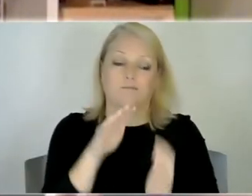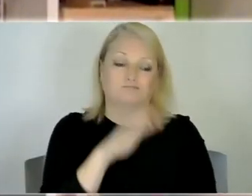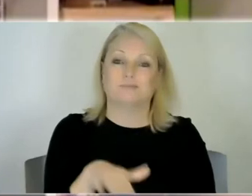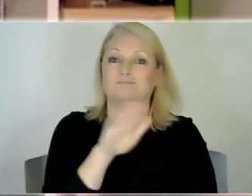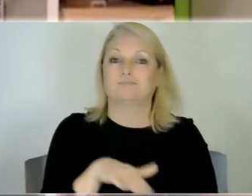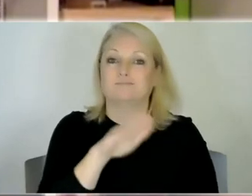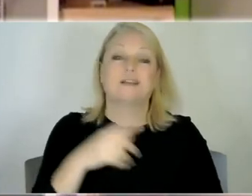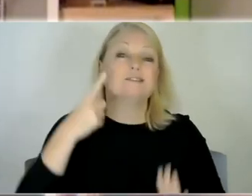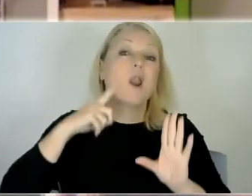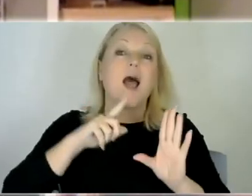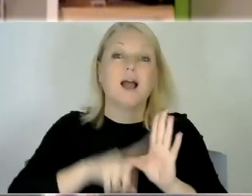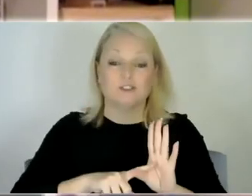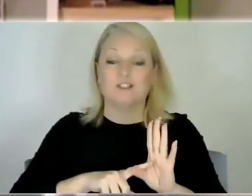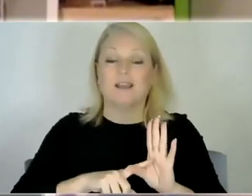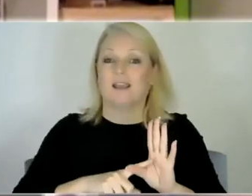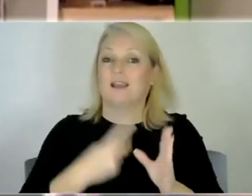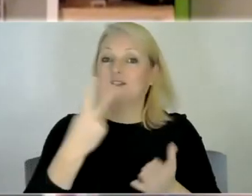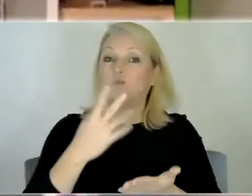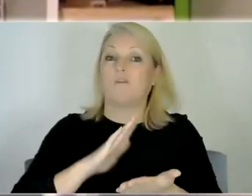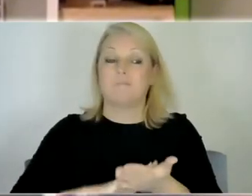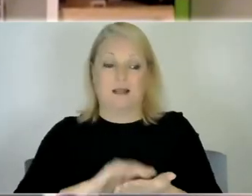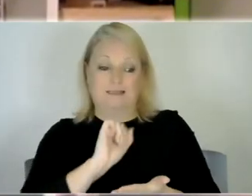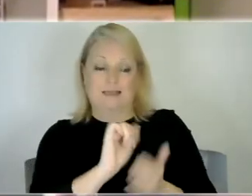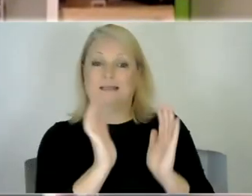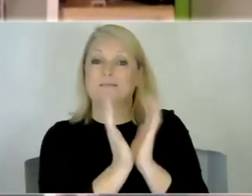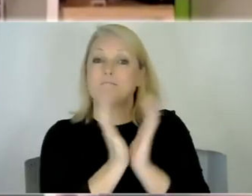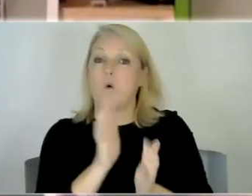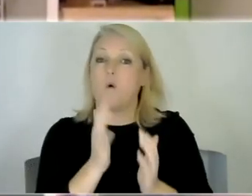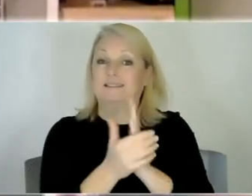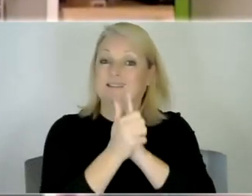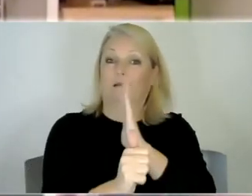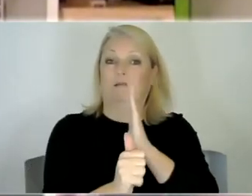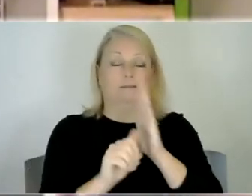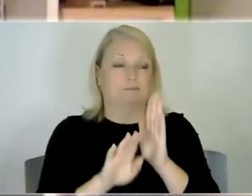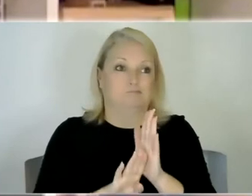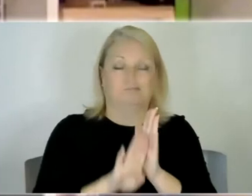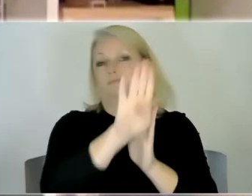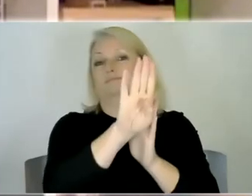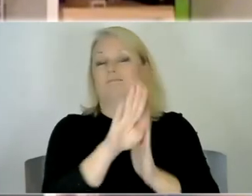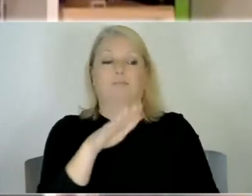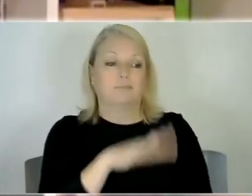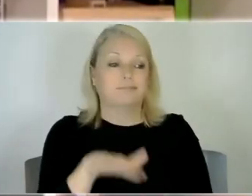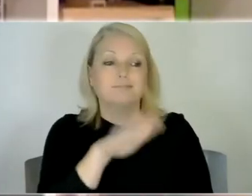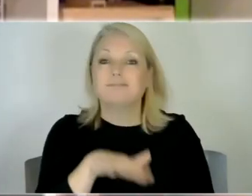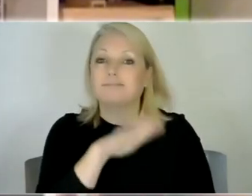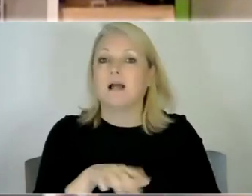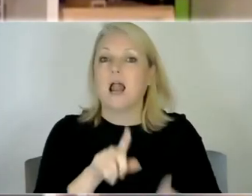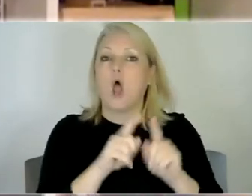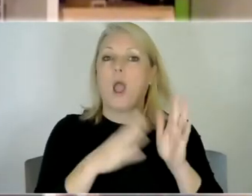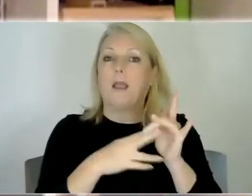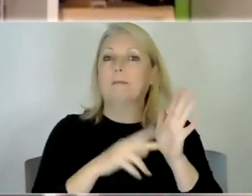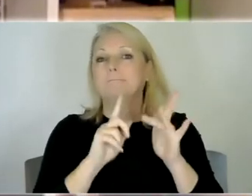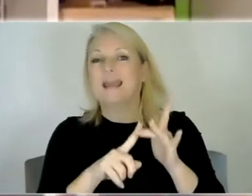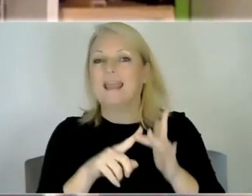lockdown seems to have uh developed his ball skills and he's uh almost like a mini basketball player in waiting